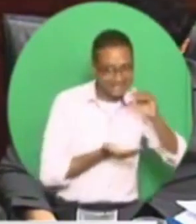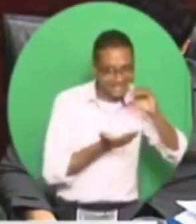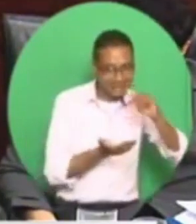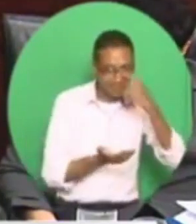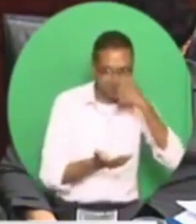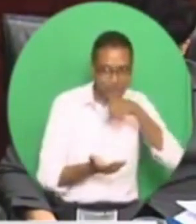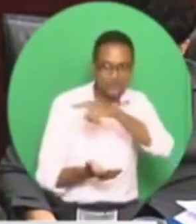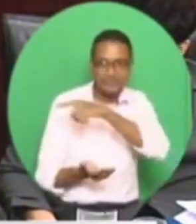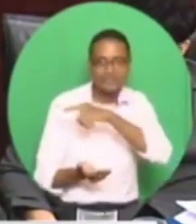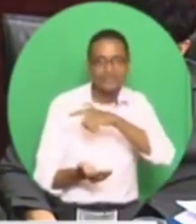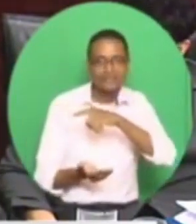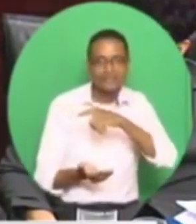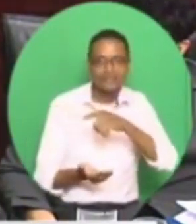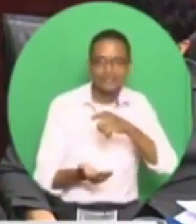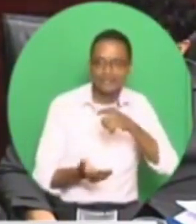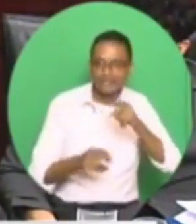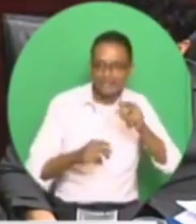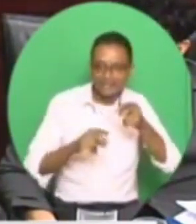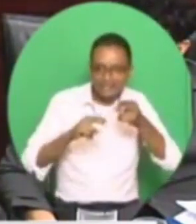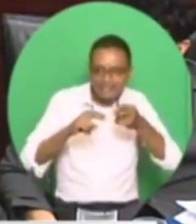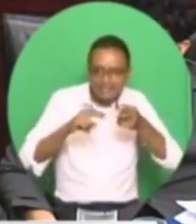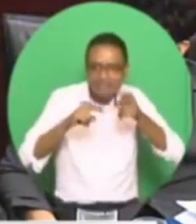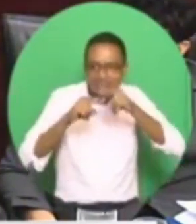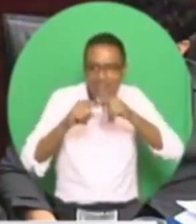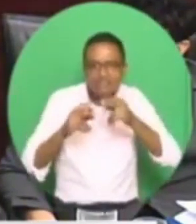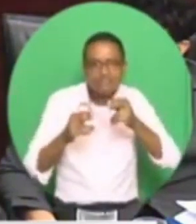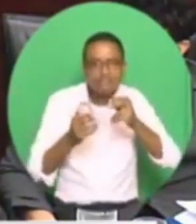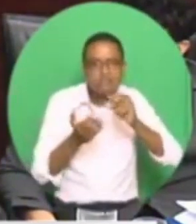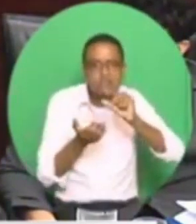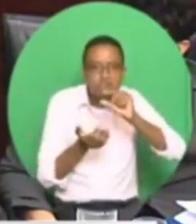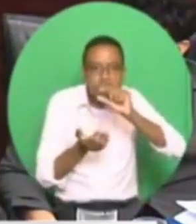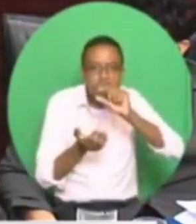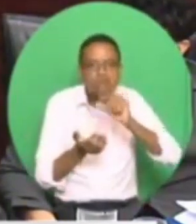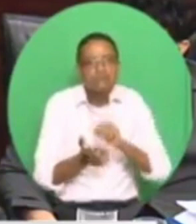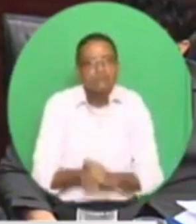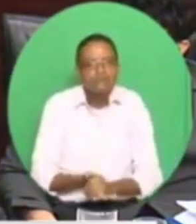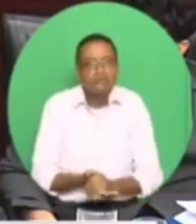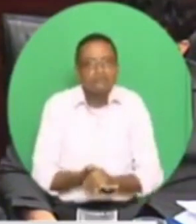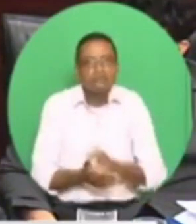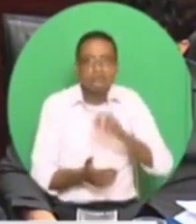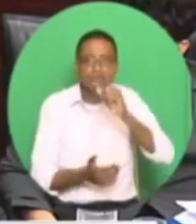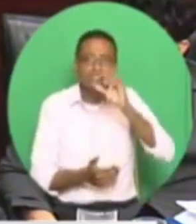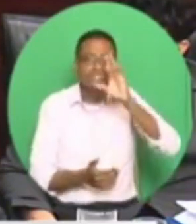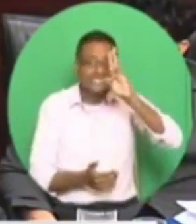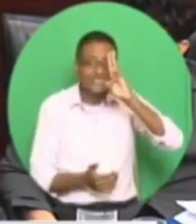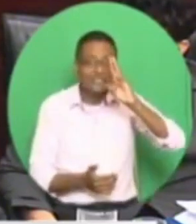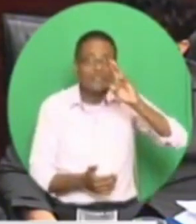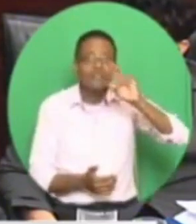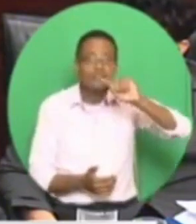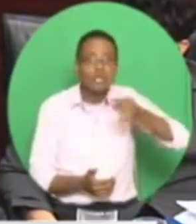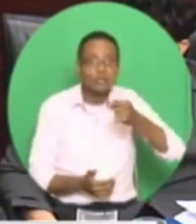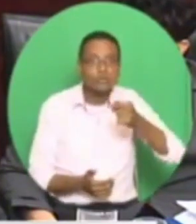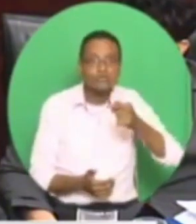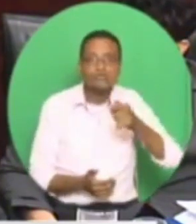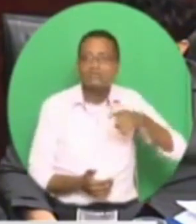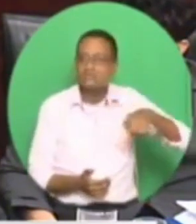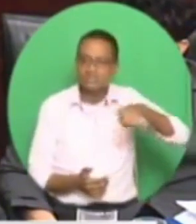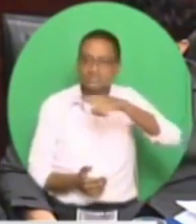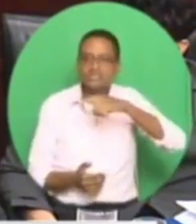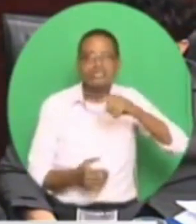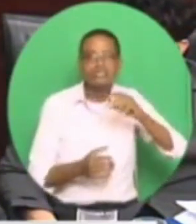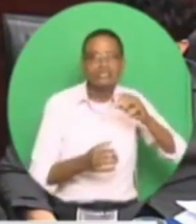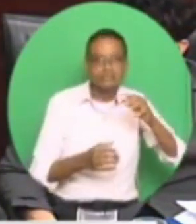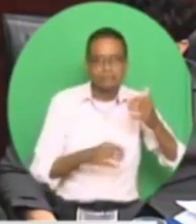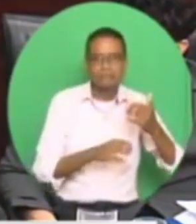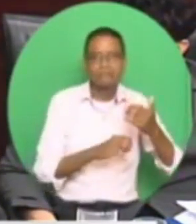wage. So 7,000 CPEP workers are receiving $15 an hour. The minister said, I give you